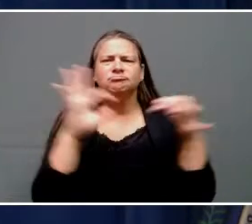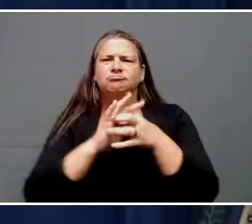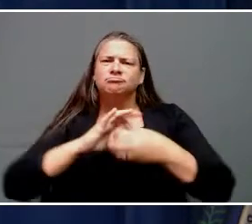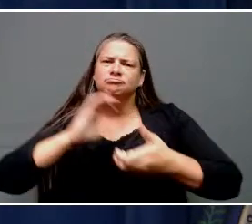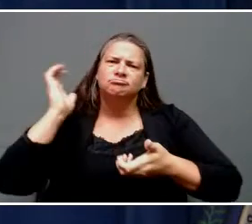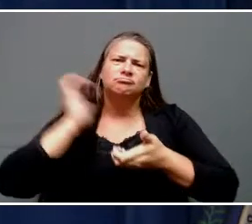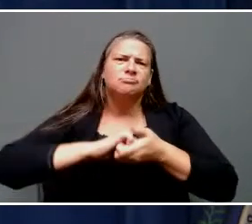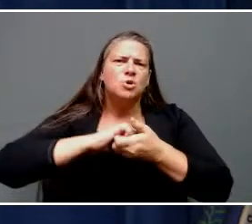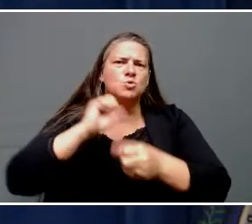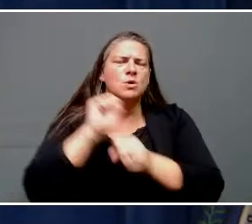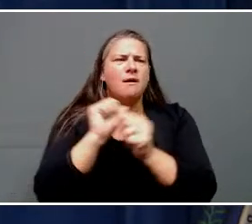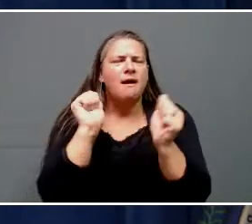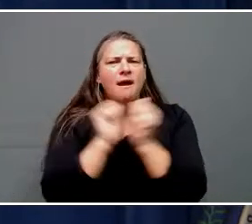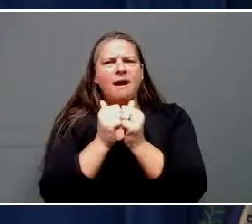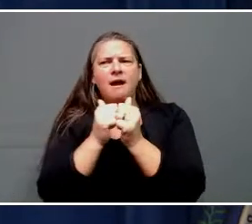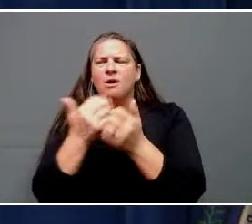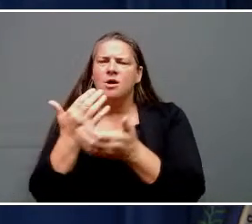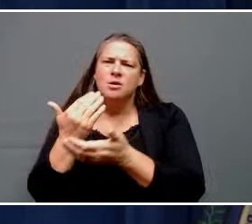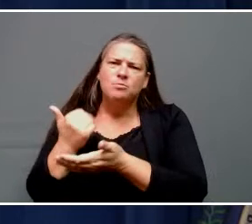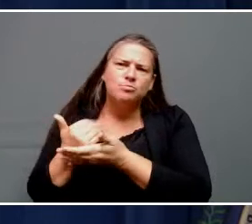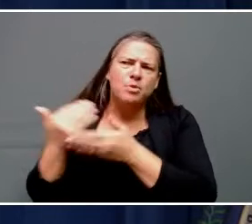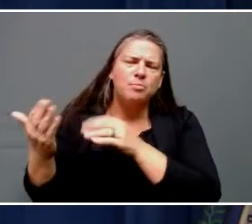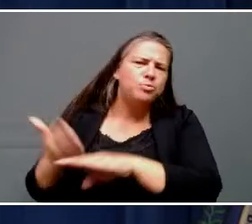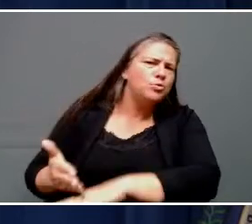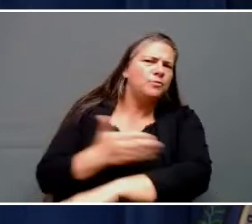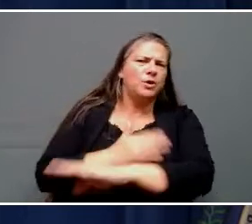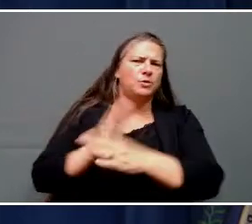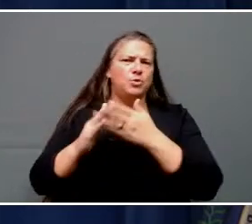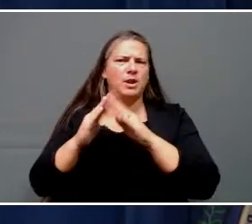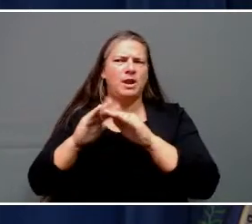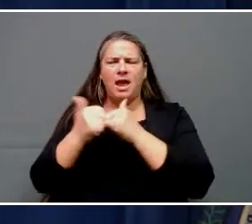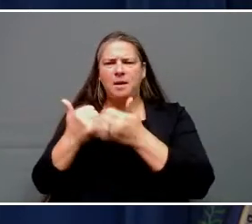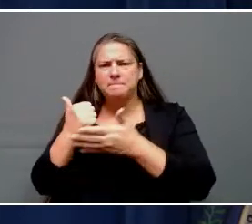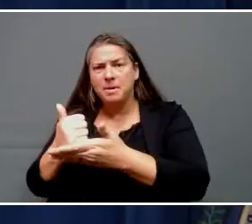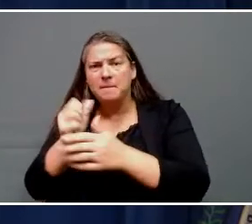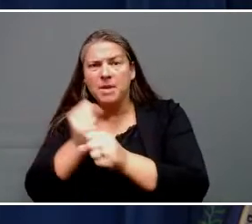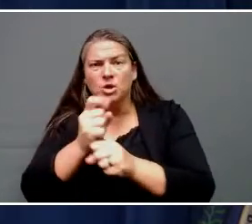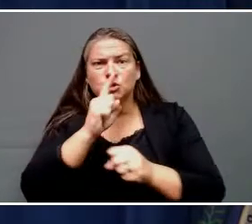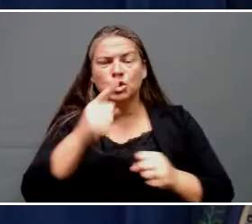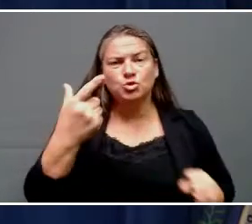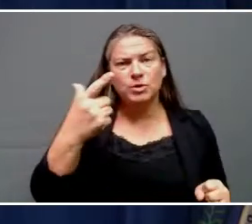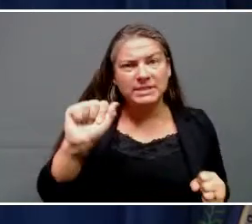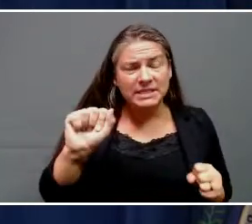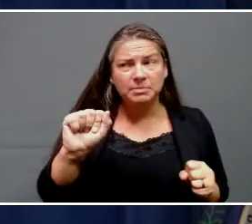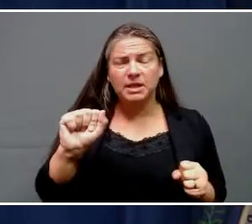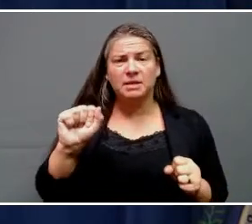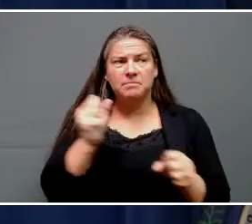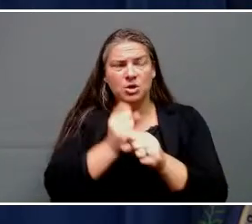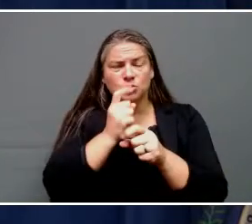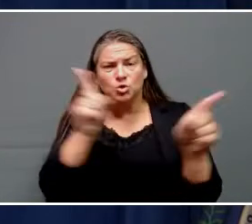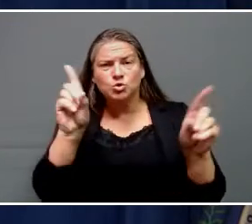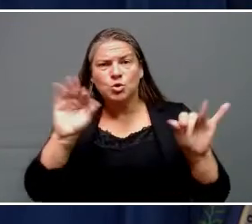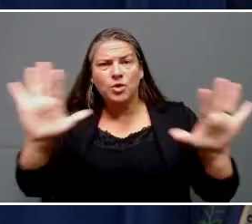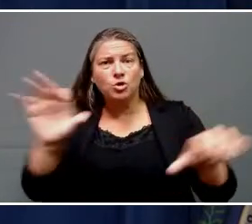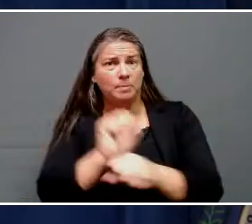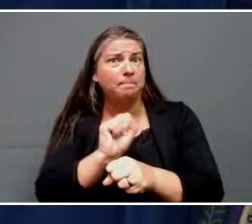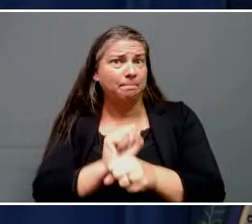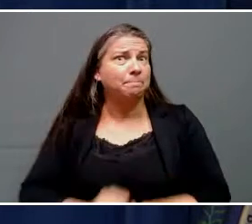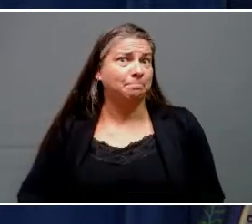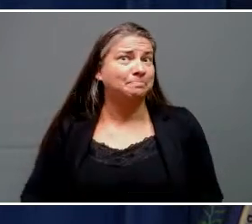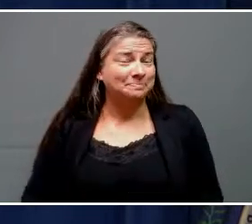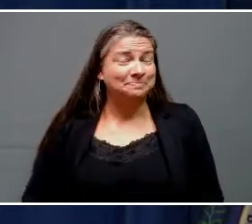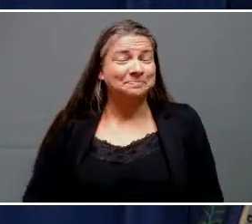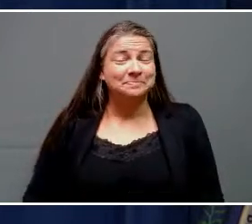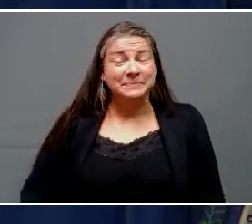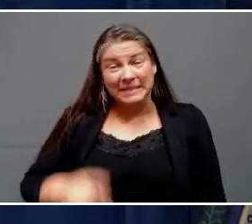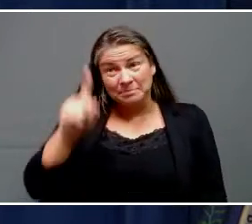this community and to ensure that both the General Assembly and the executive branch are doing their part. To the people of Eastern